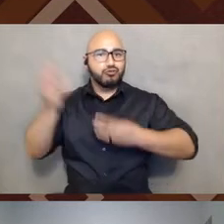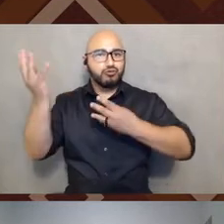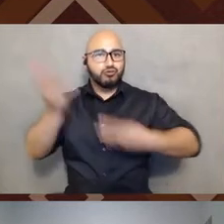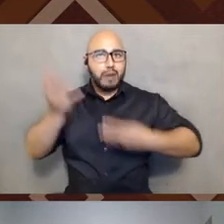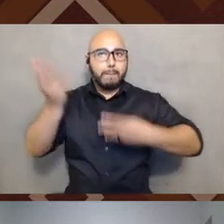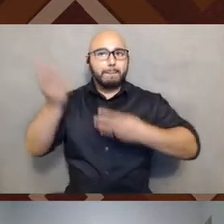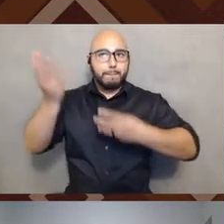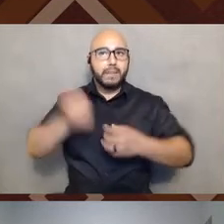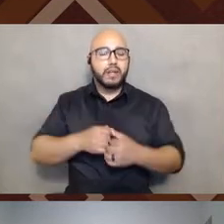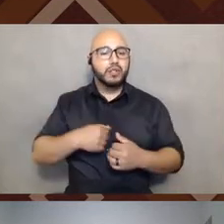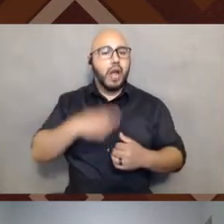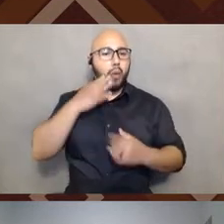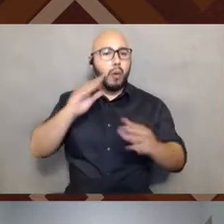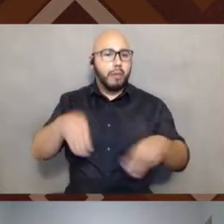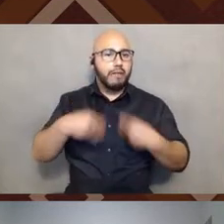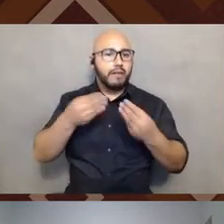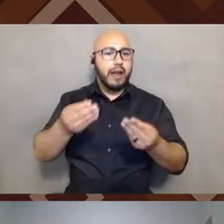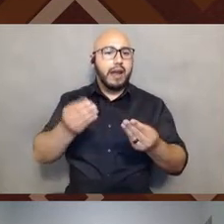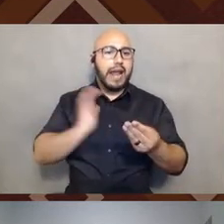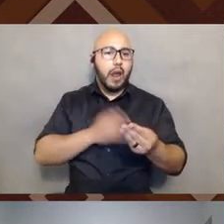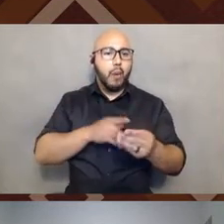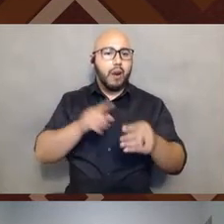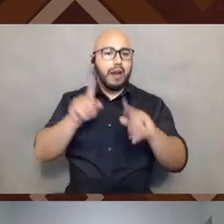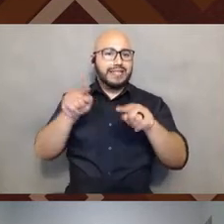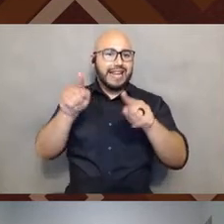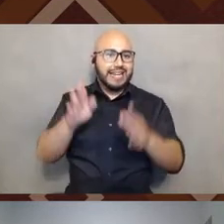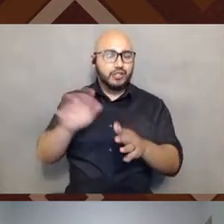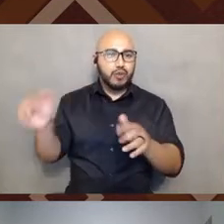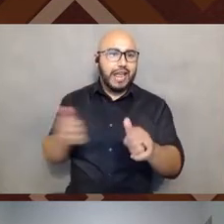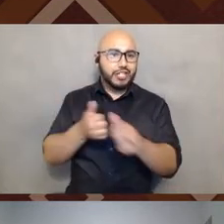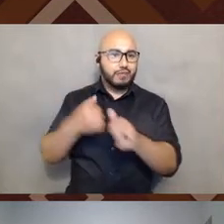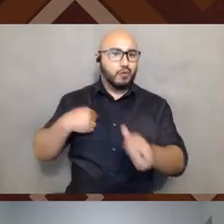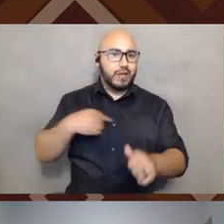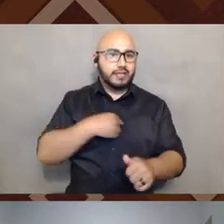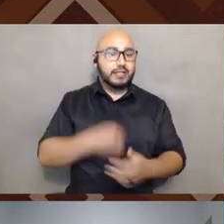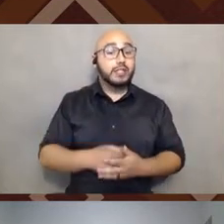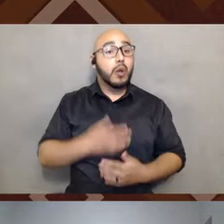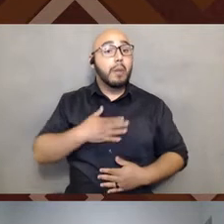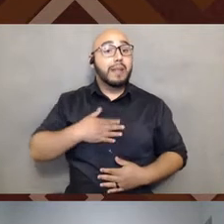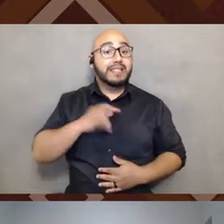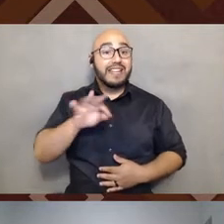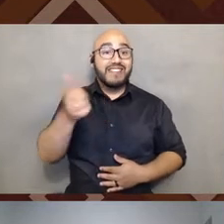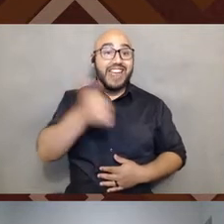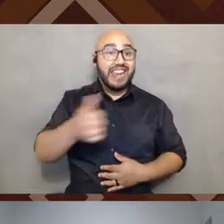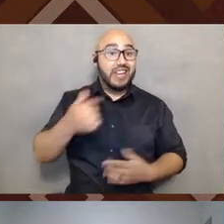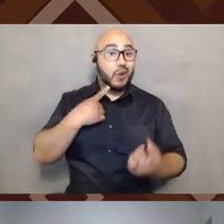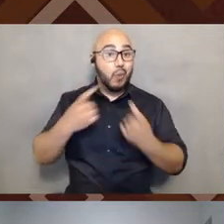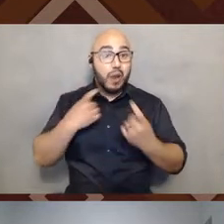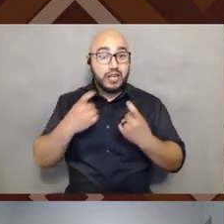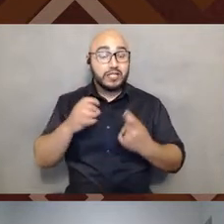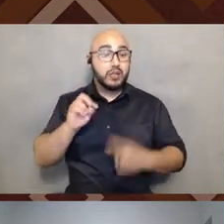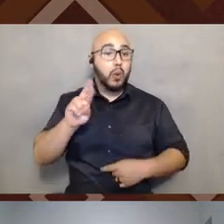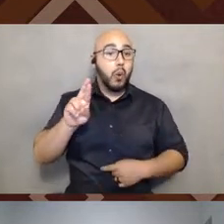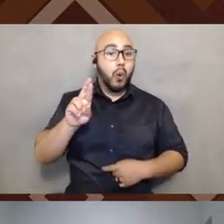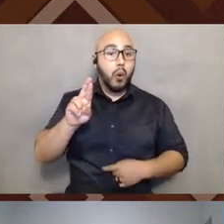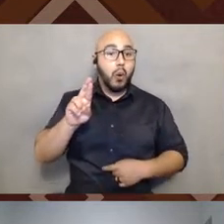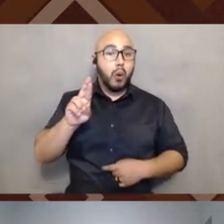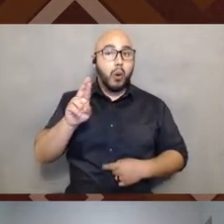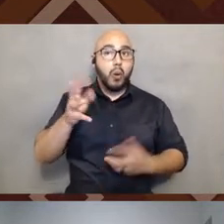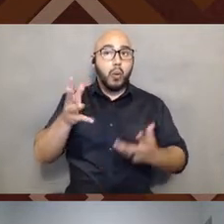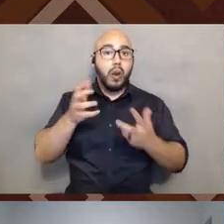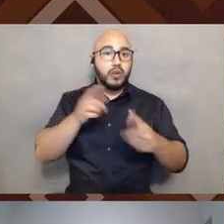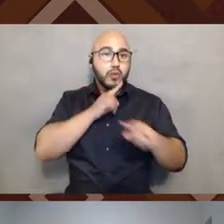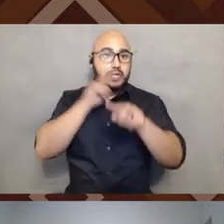So I want to give our attendees a chance to catch up to us. So please, if you have any questions or, or you want to, uh, to